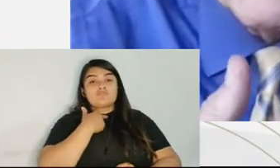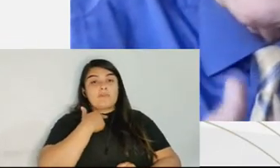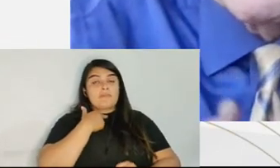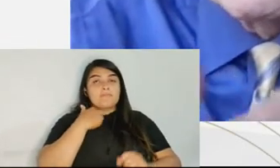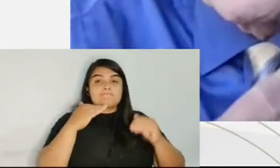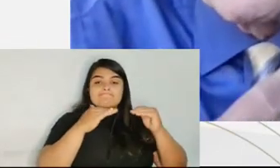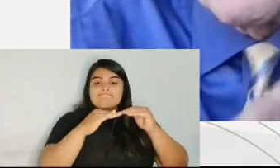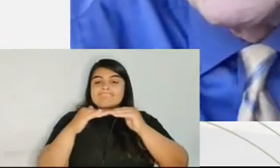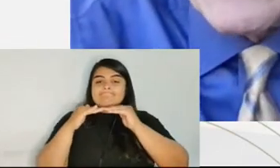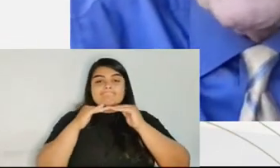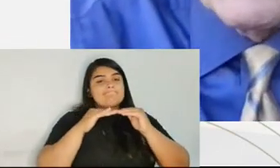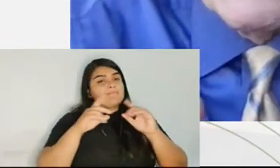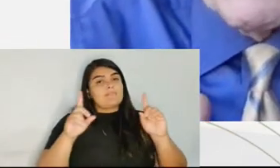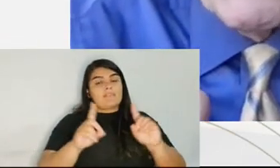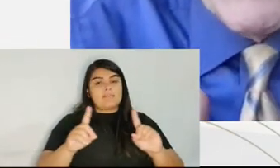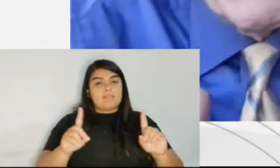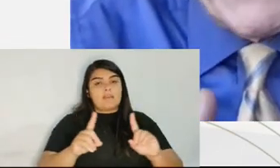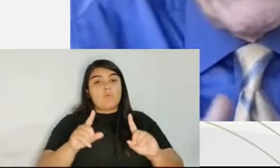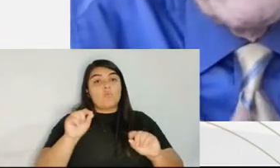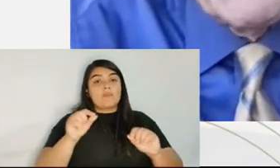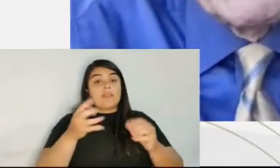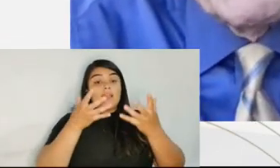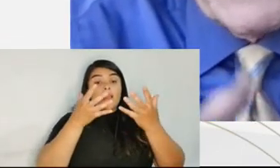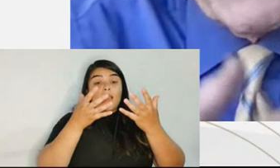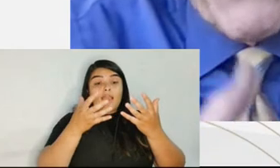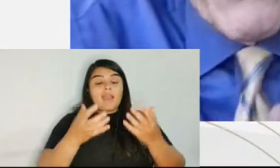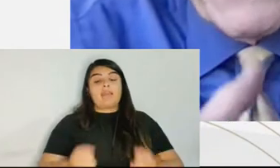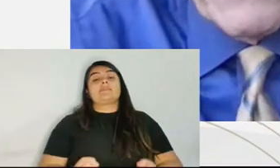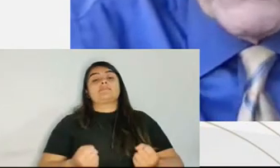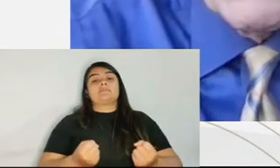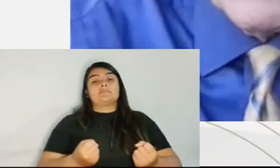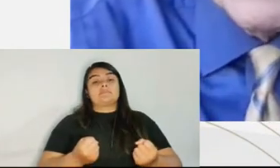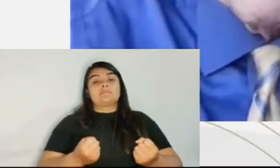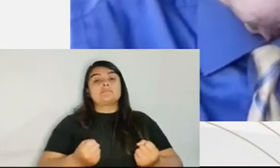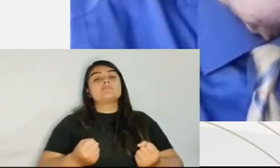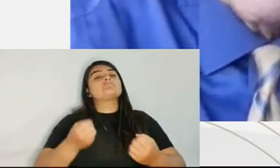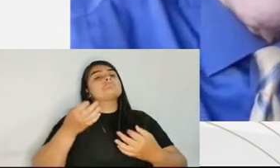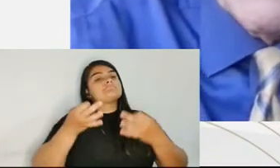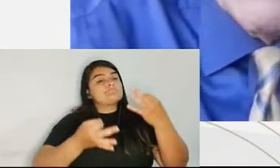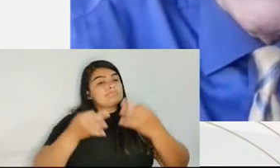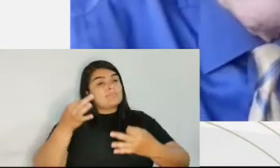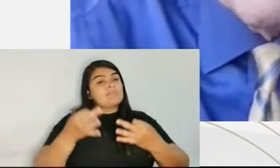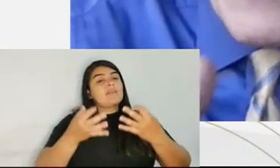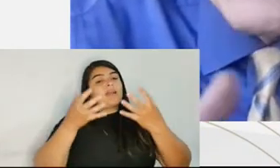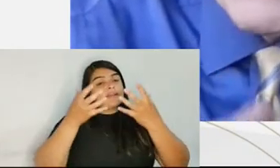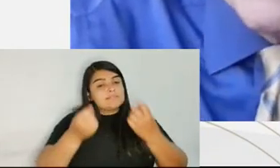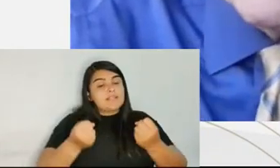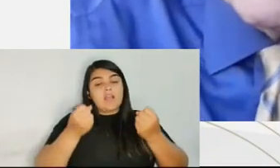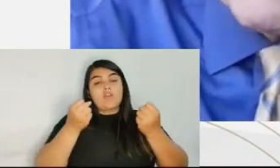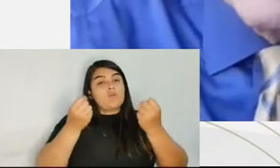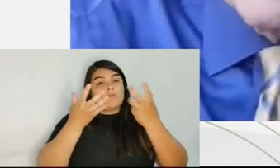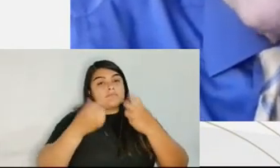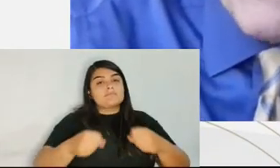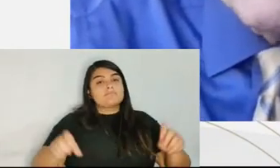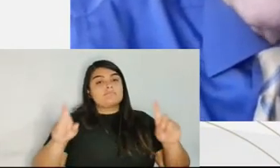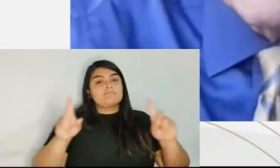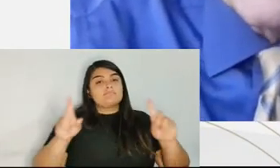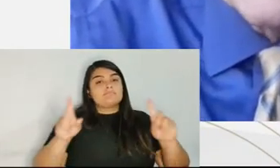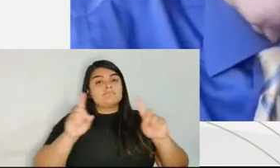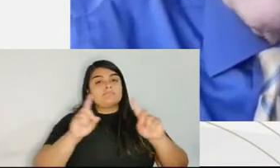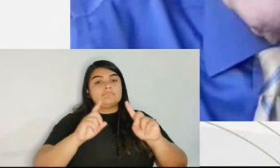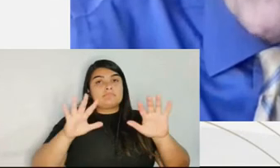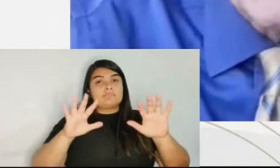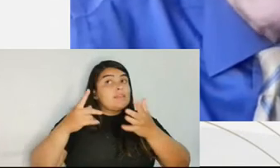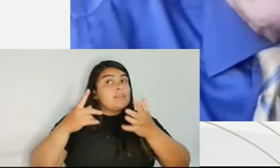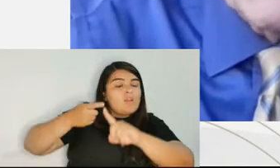or reject a plea, but they are not allowed to take part in negotiating pleas. The consequence is that, in the federal